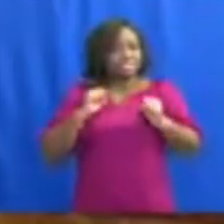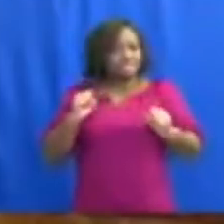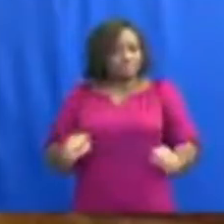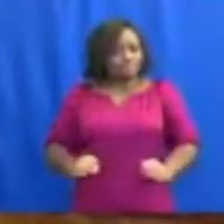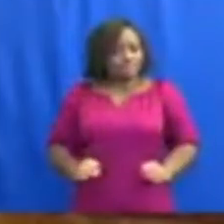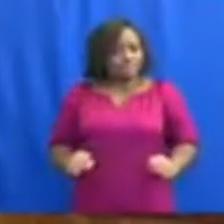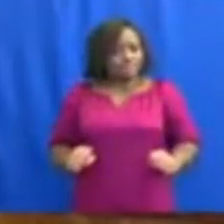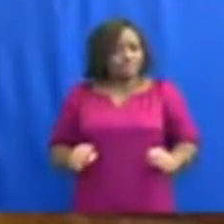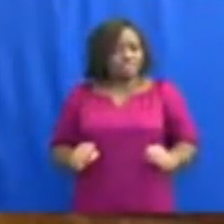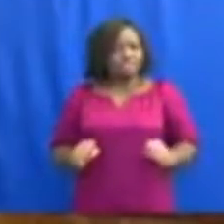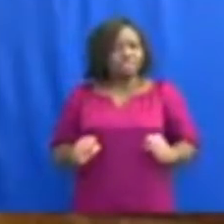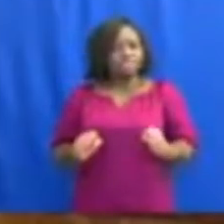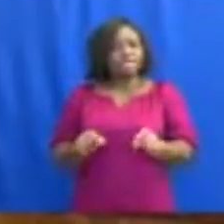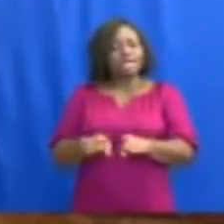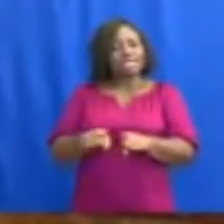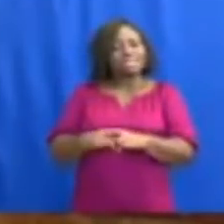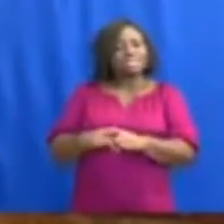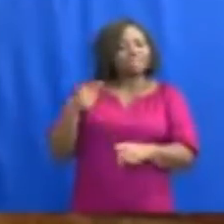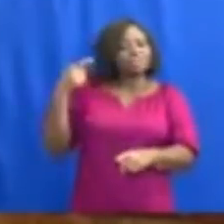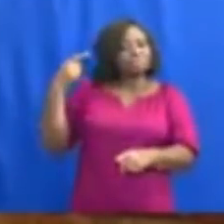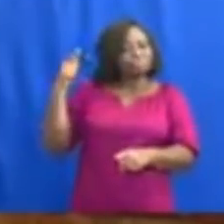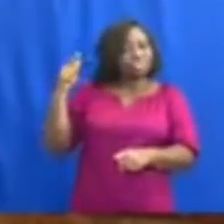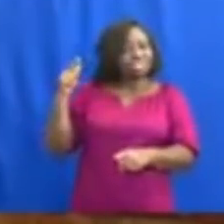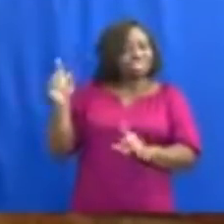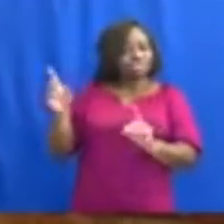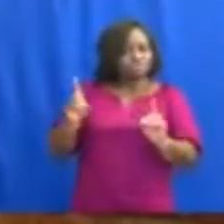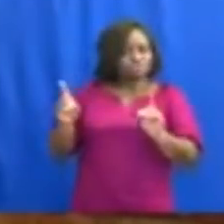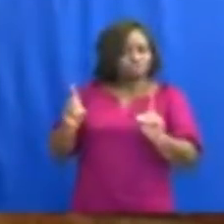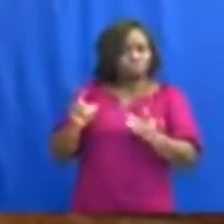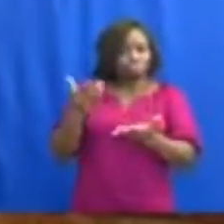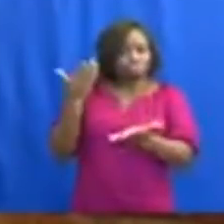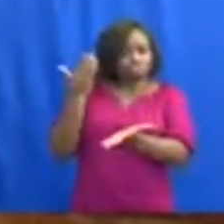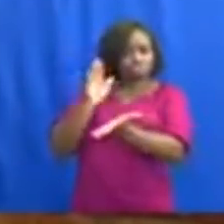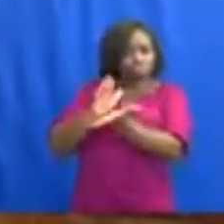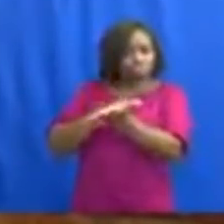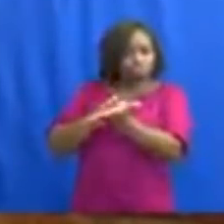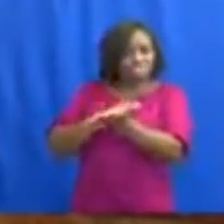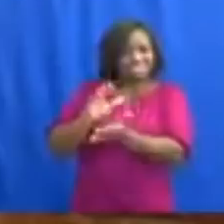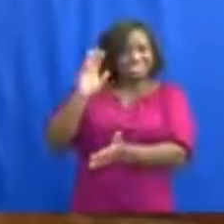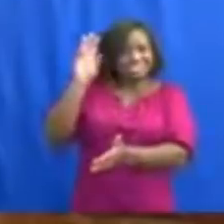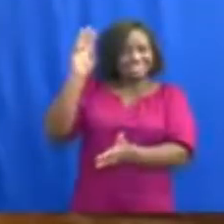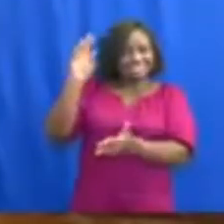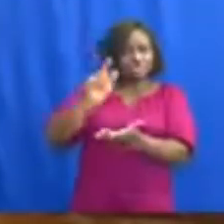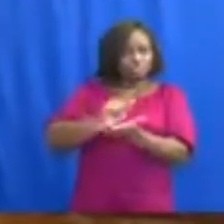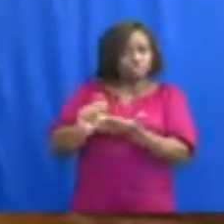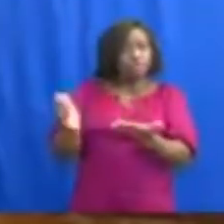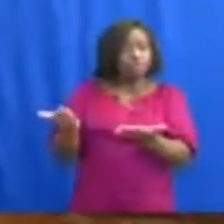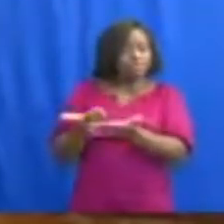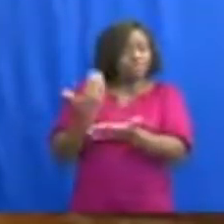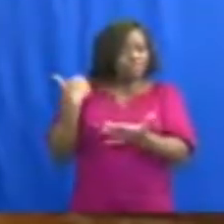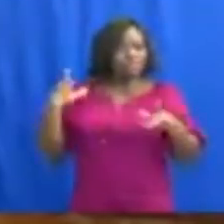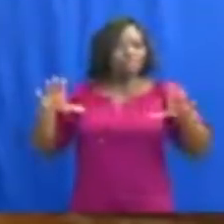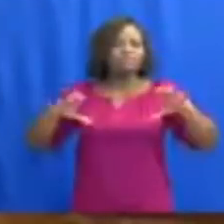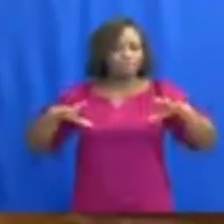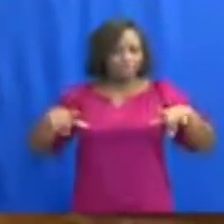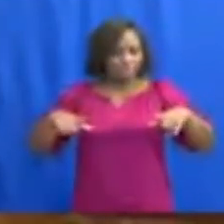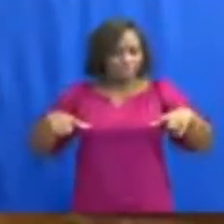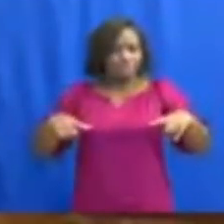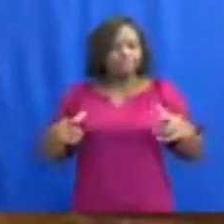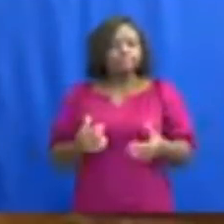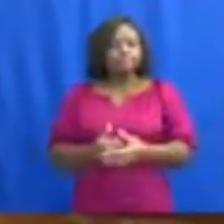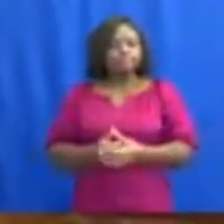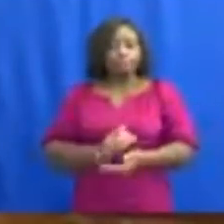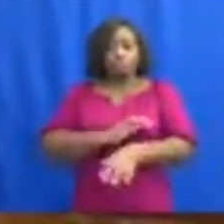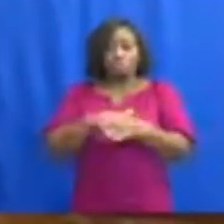colleagues have done, will be in school for six weeks before going on vacation. All